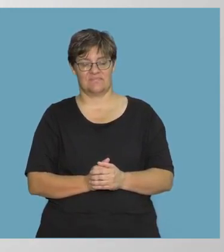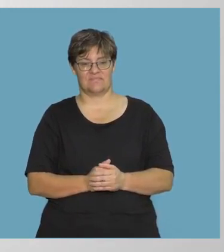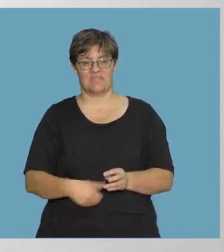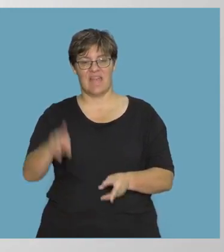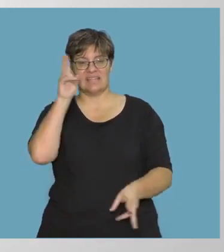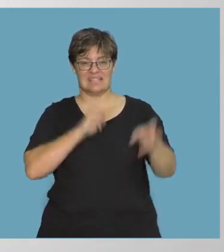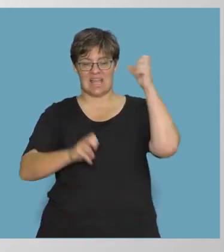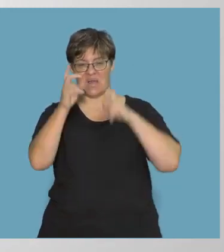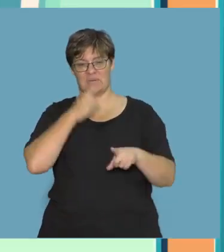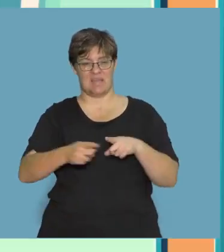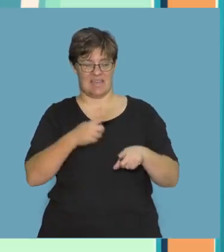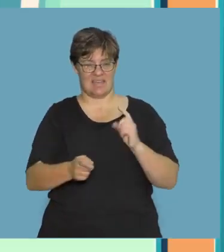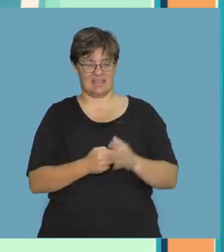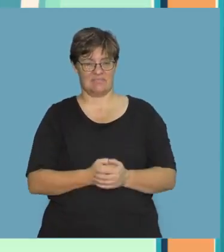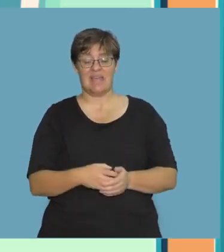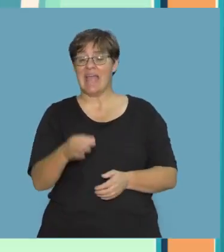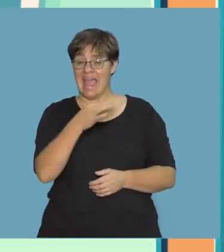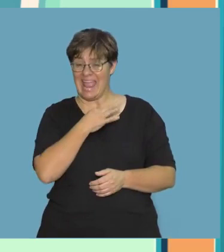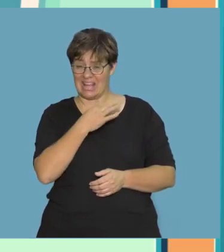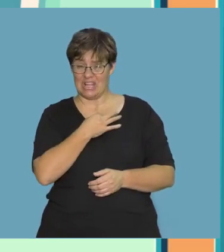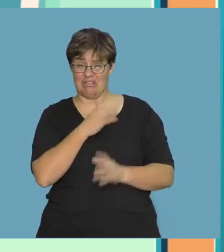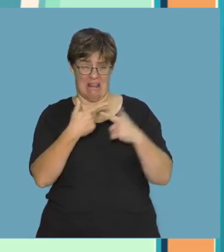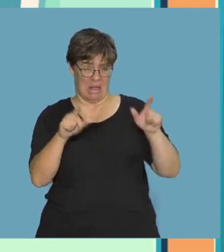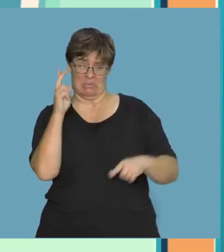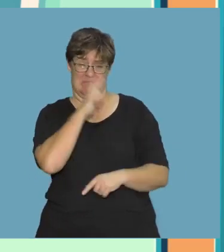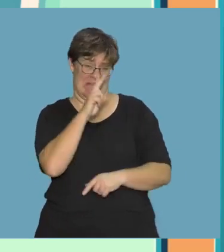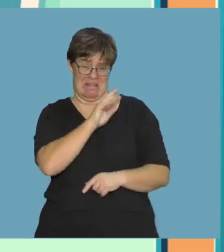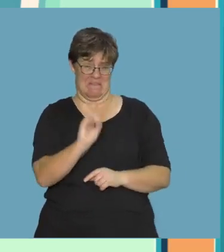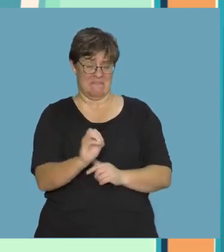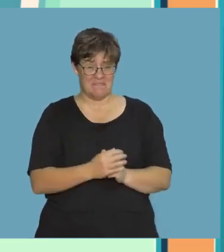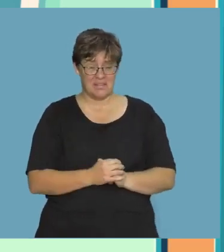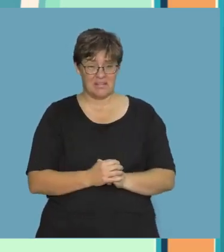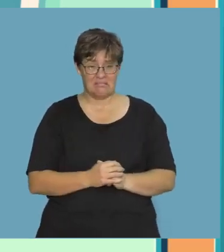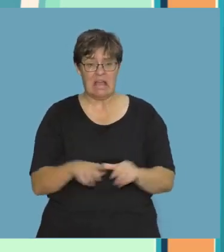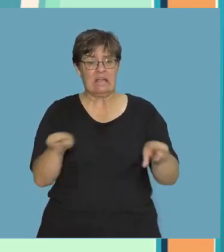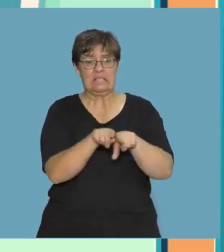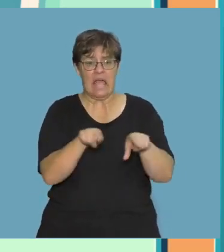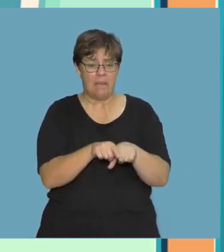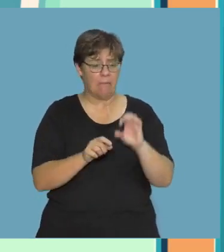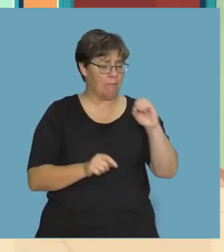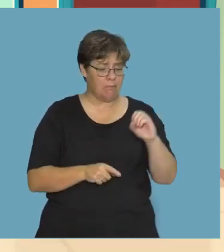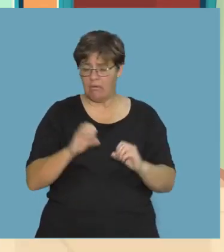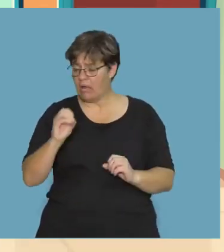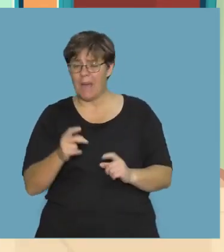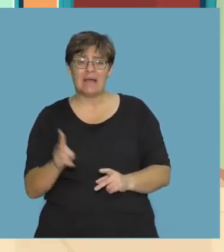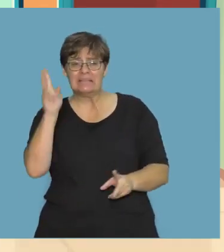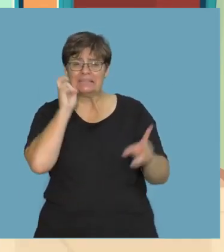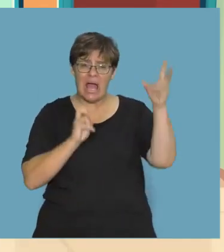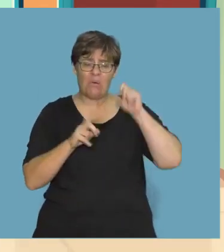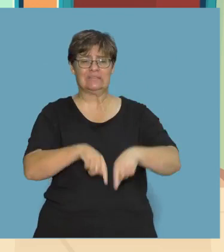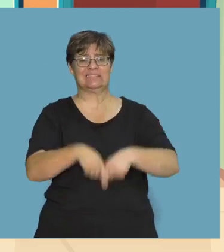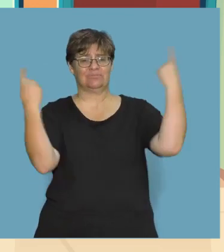English is a funny language. Sometimes the same letter can have different sounds. Today,